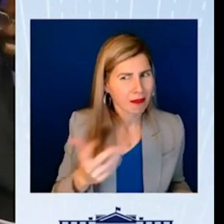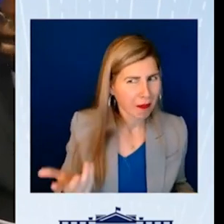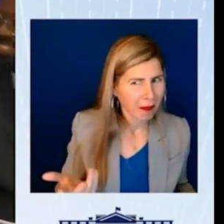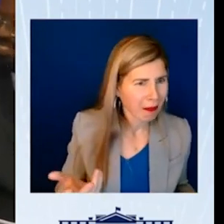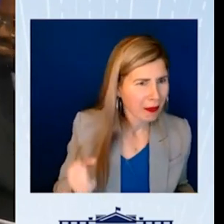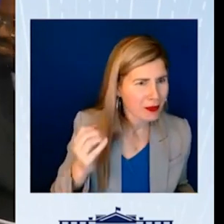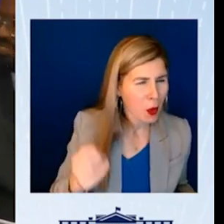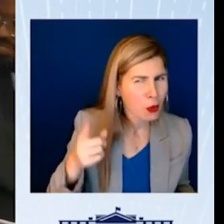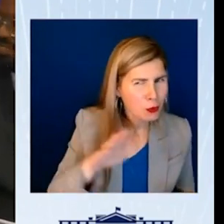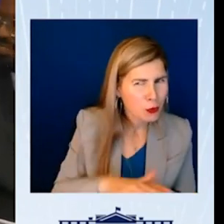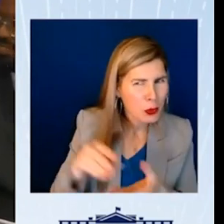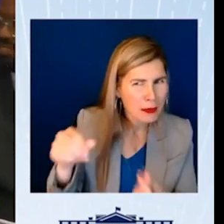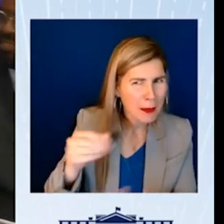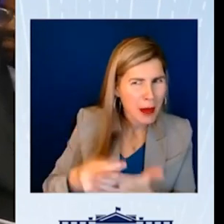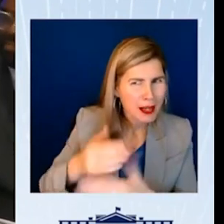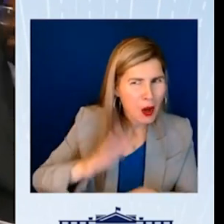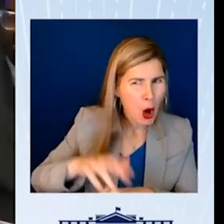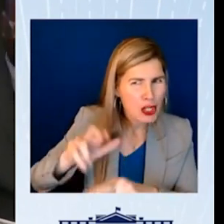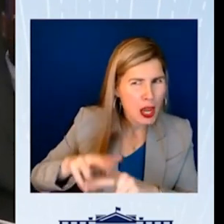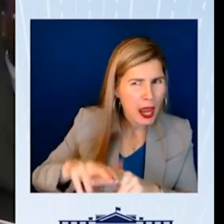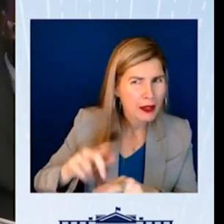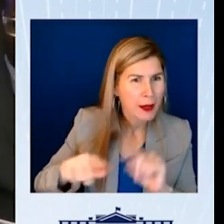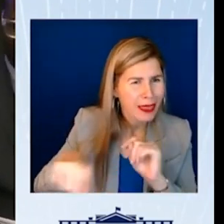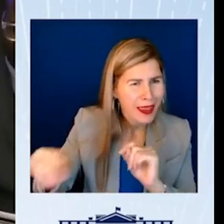on accommodations for non-disabled students.